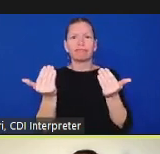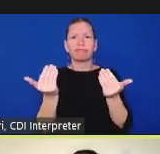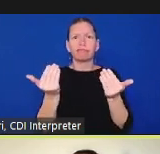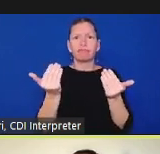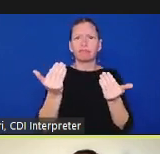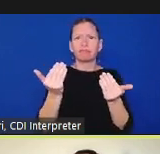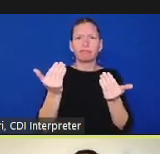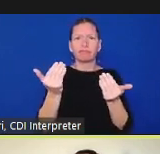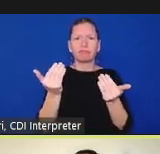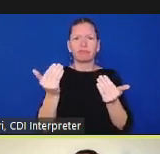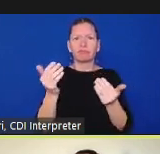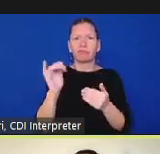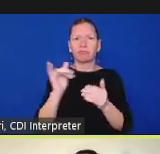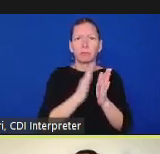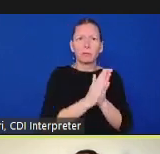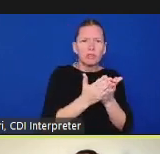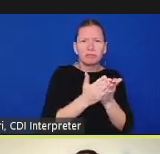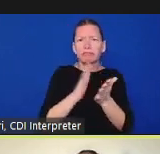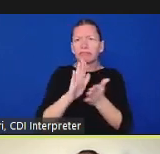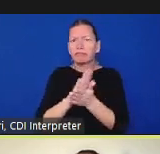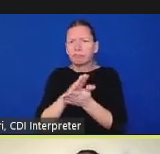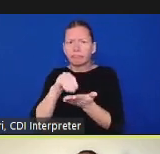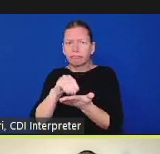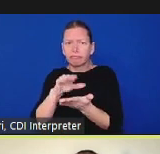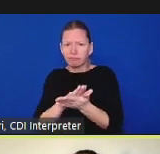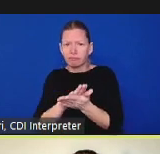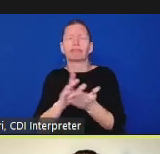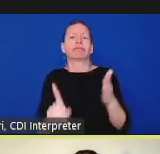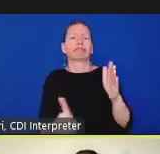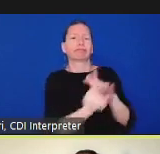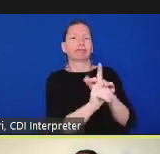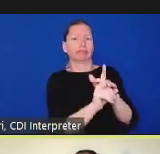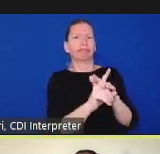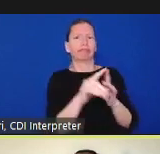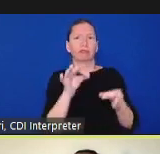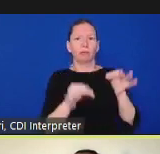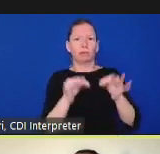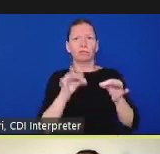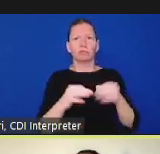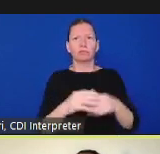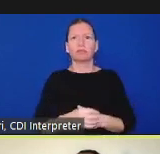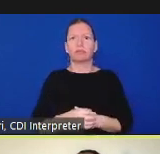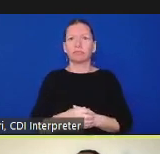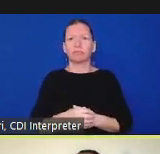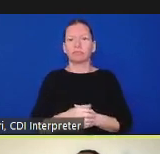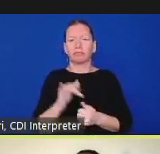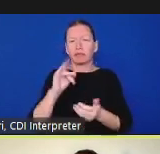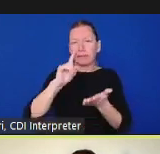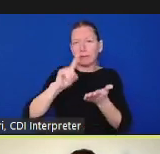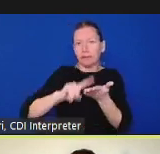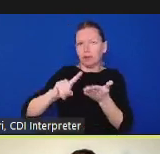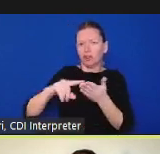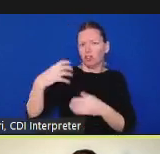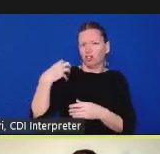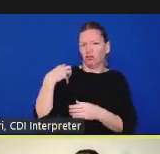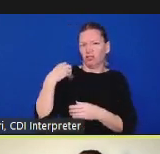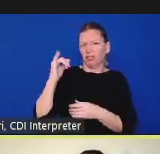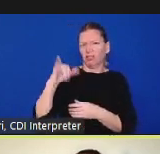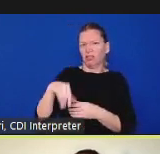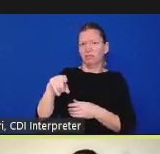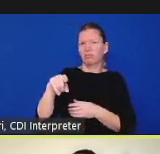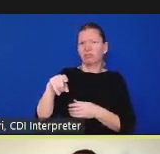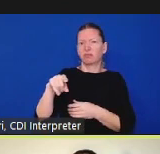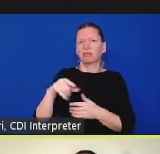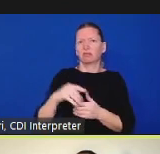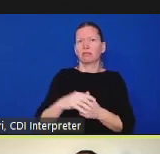and with inspector generals inspectors general excuse me with inspectors general um you may be wondering how